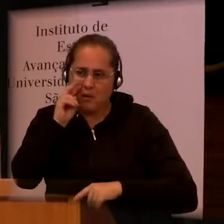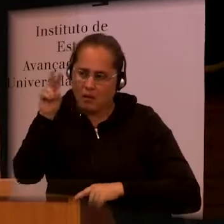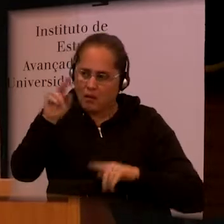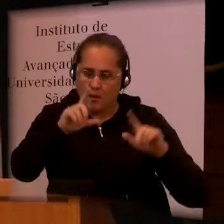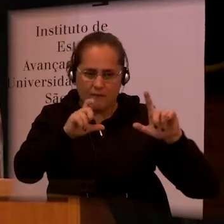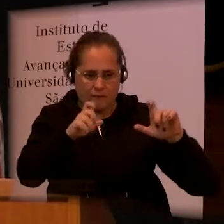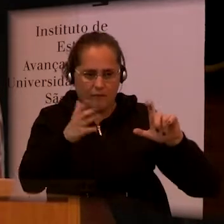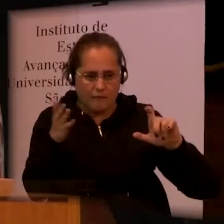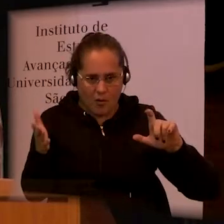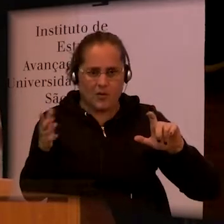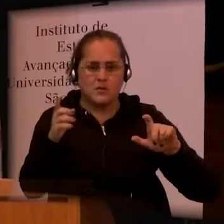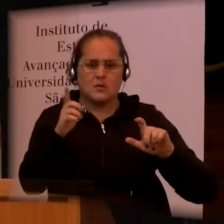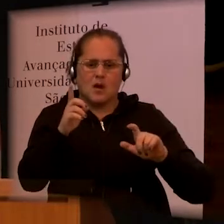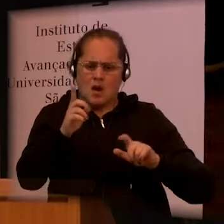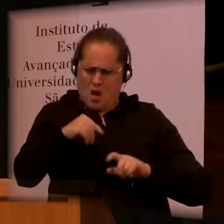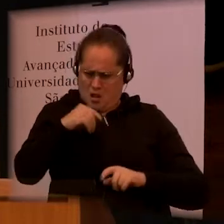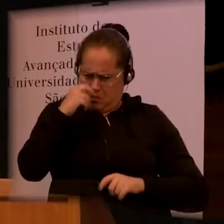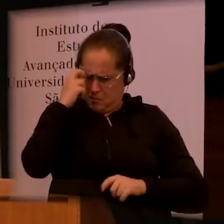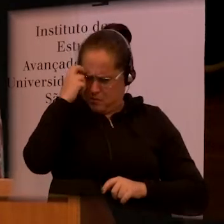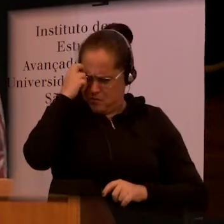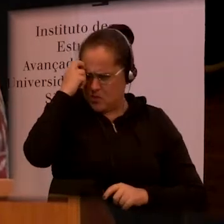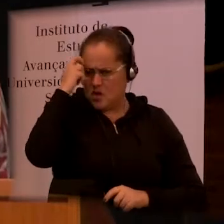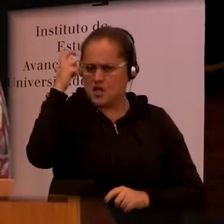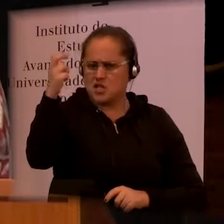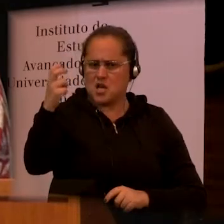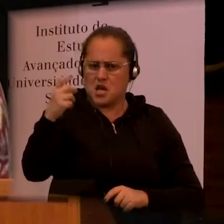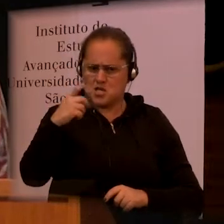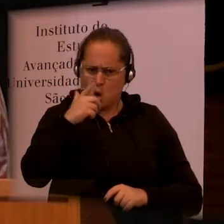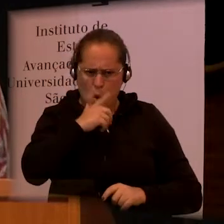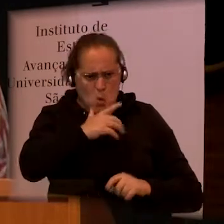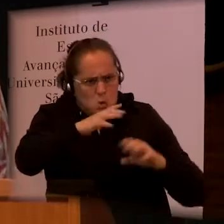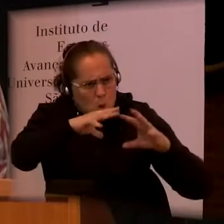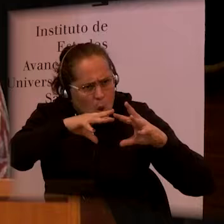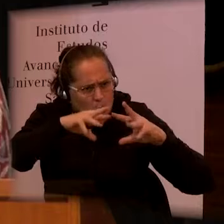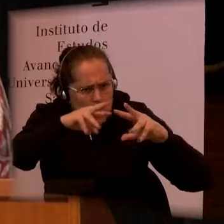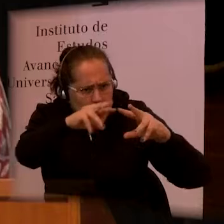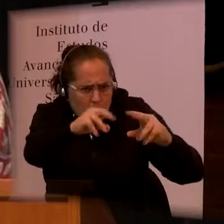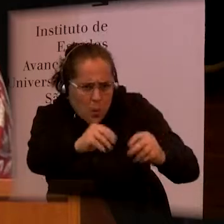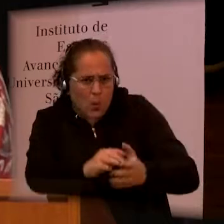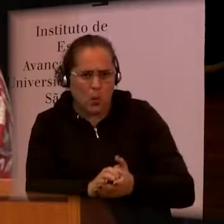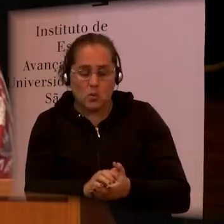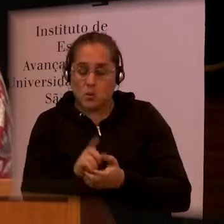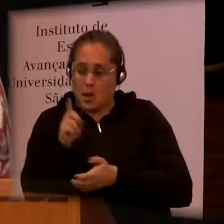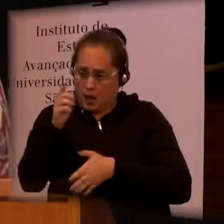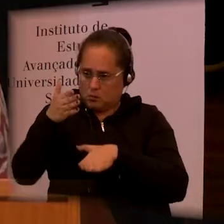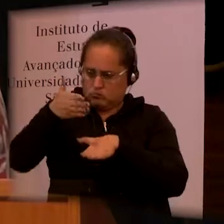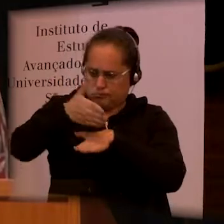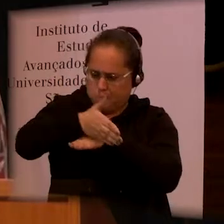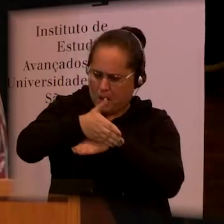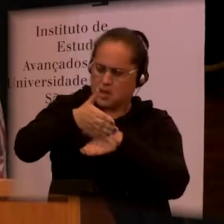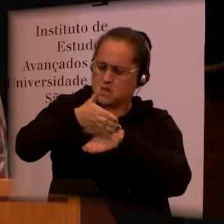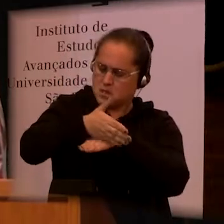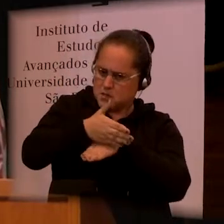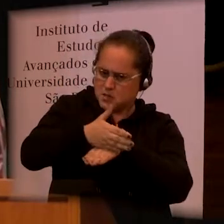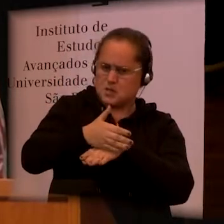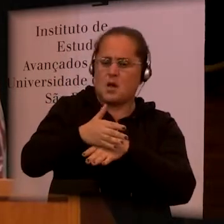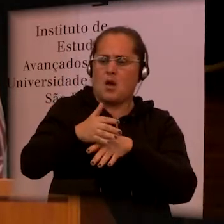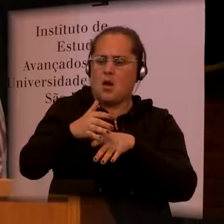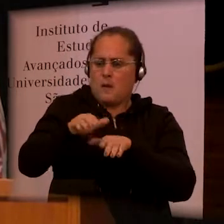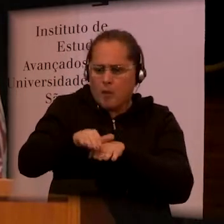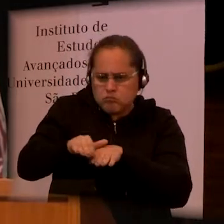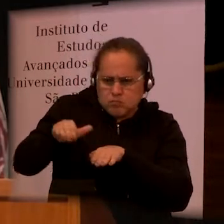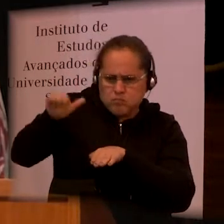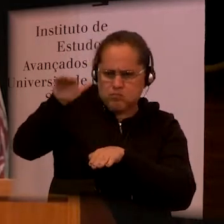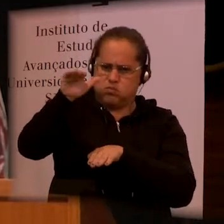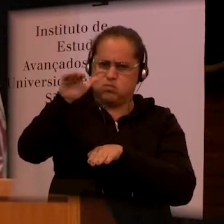able to function and to participate at a much higher level than somebody with his body in